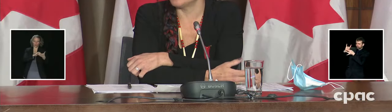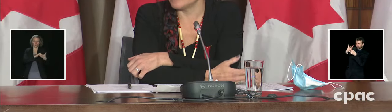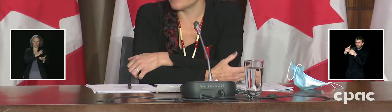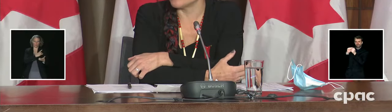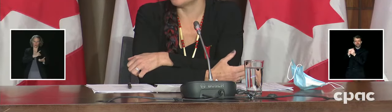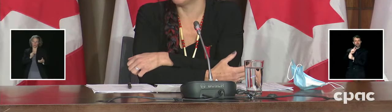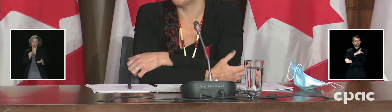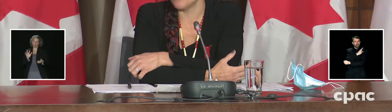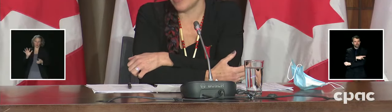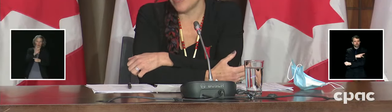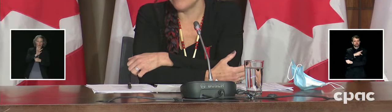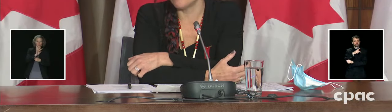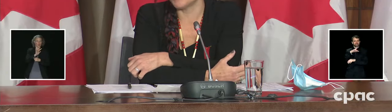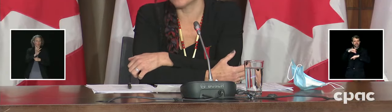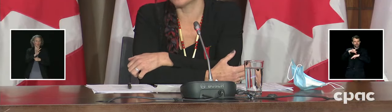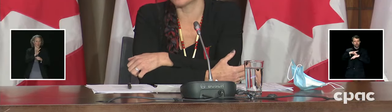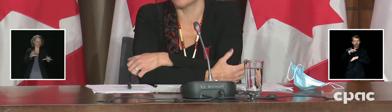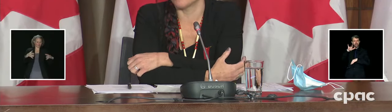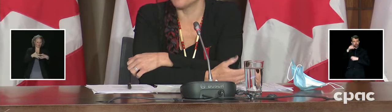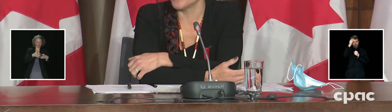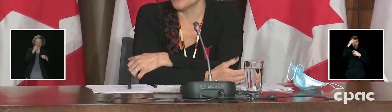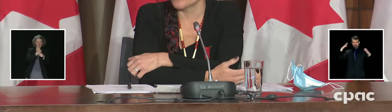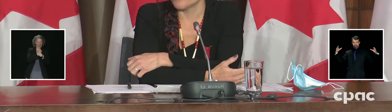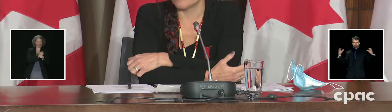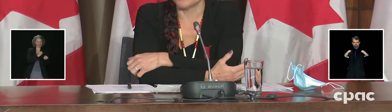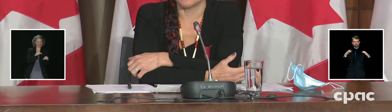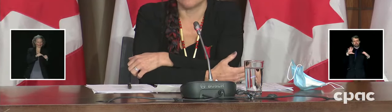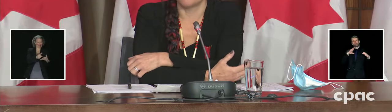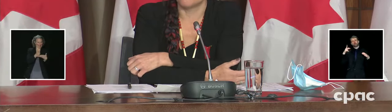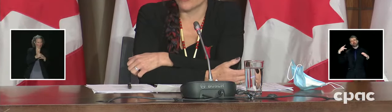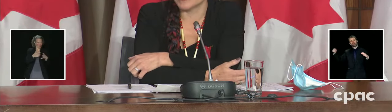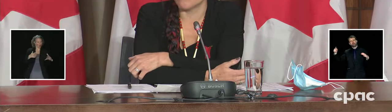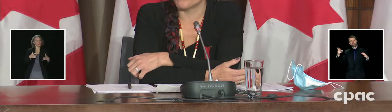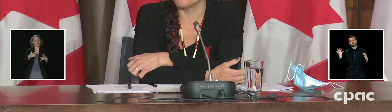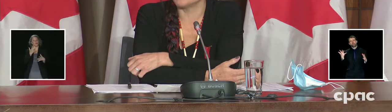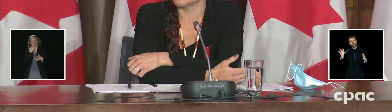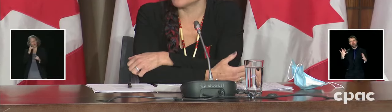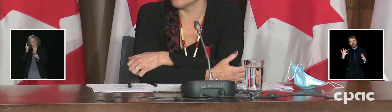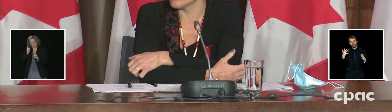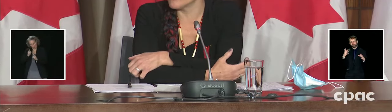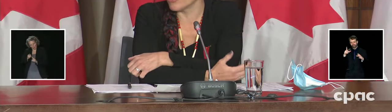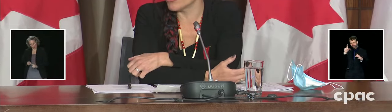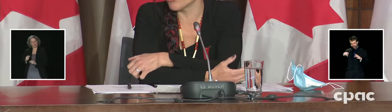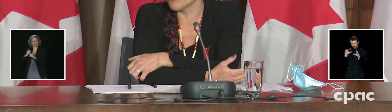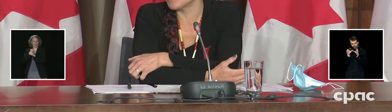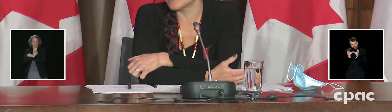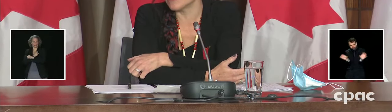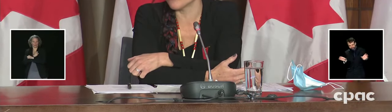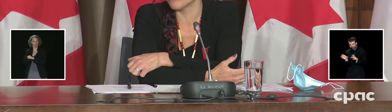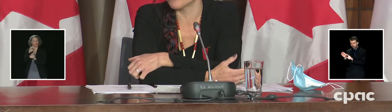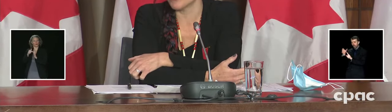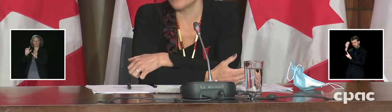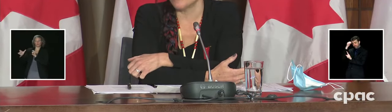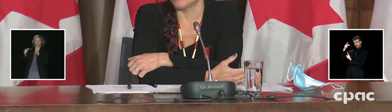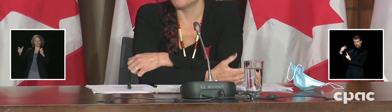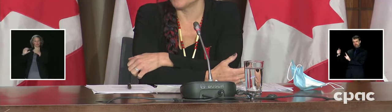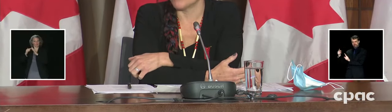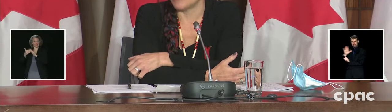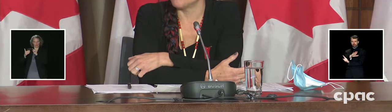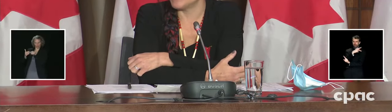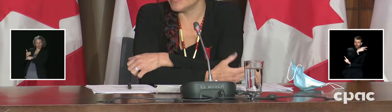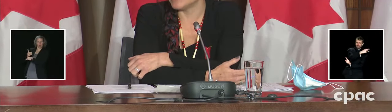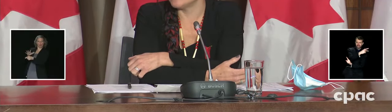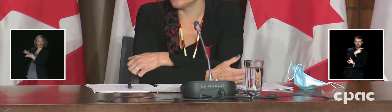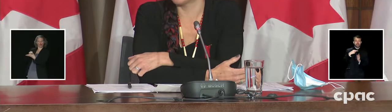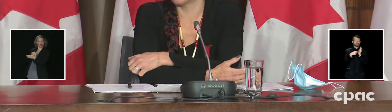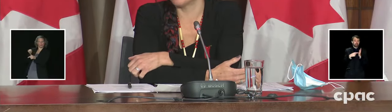the data that they do have because so that we can know, for example, in some of the larger urban centers, you